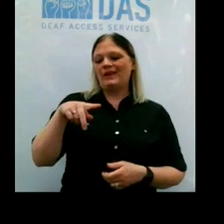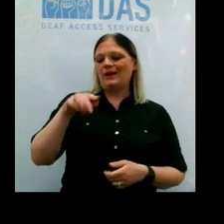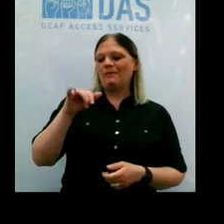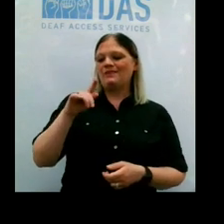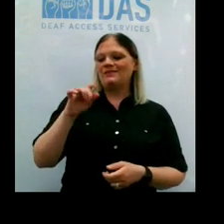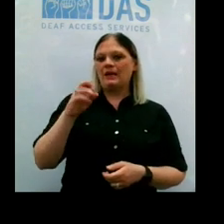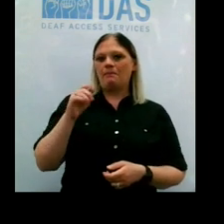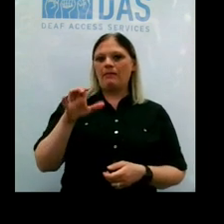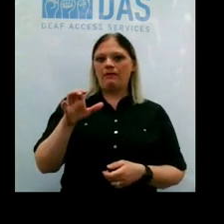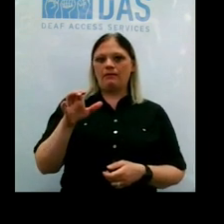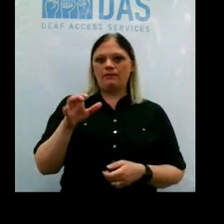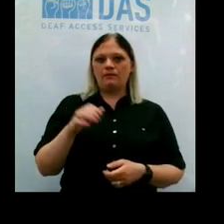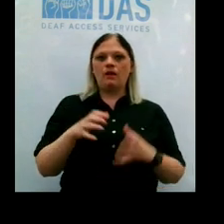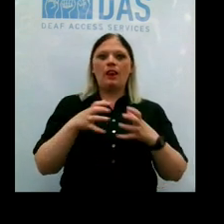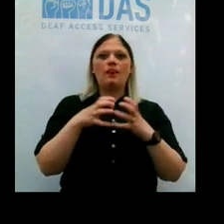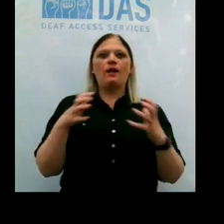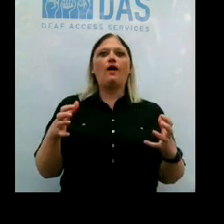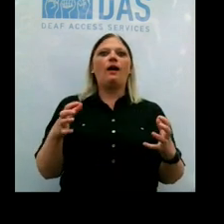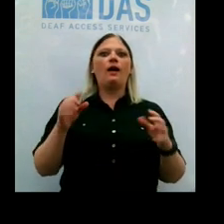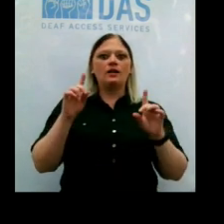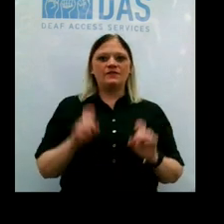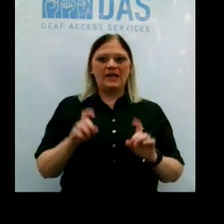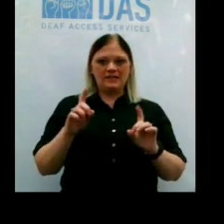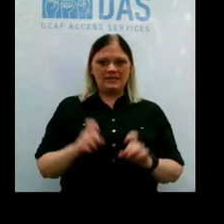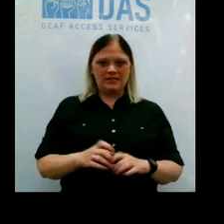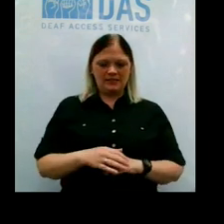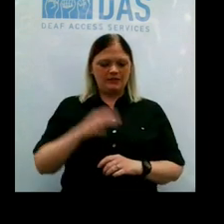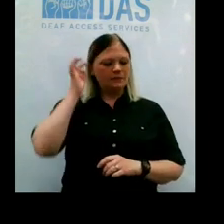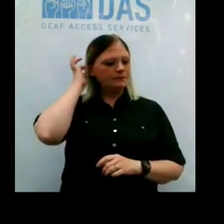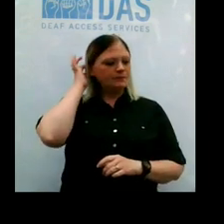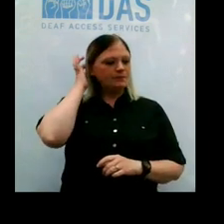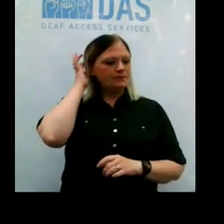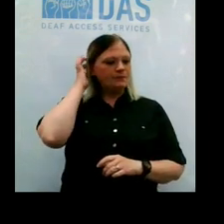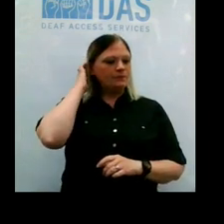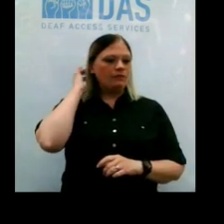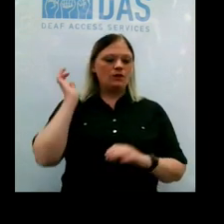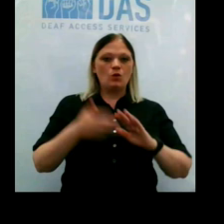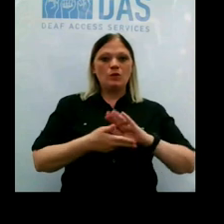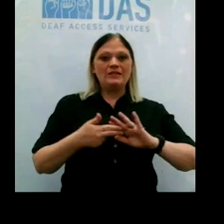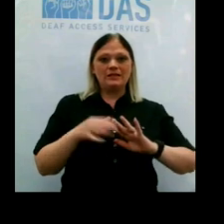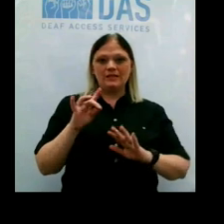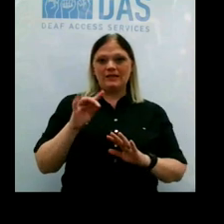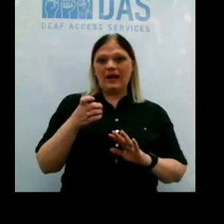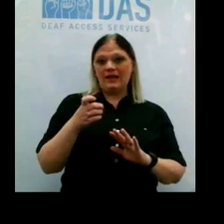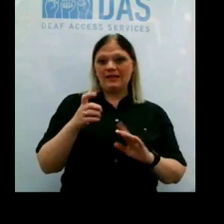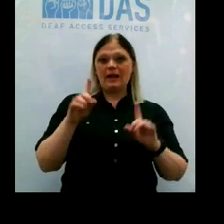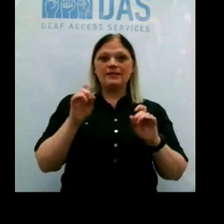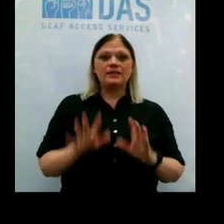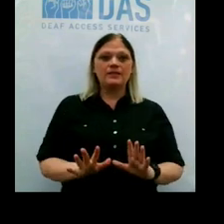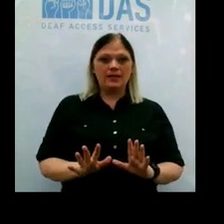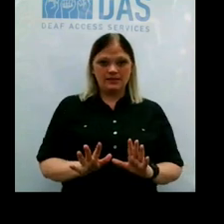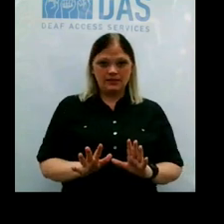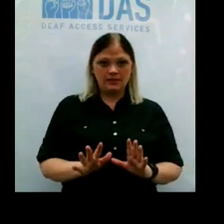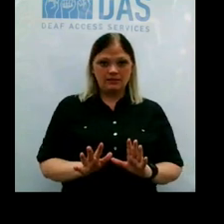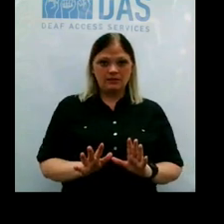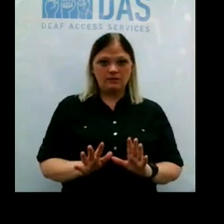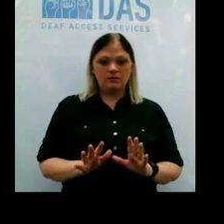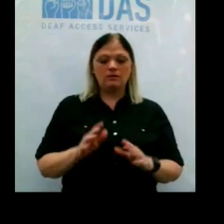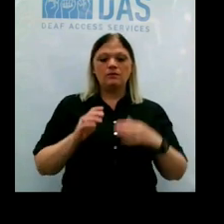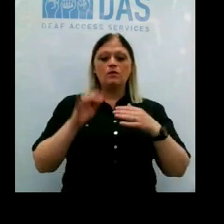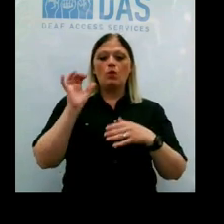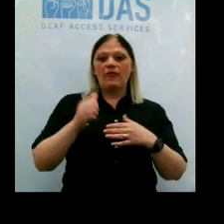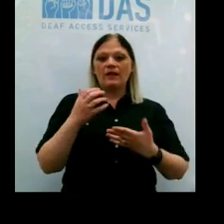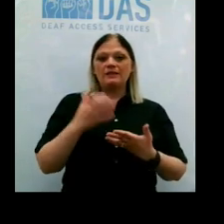of all, we are doing lots of testing. So we are doing diagnostic testing. So, again, that is taken, that's a specimen